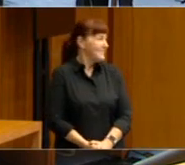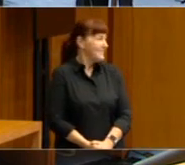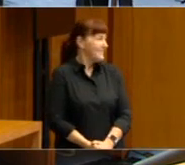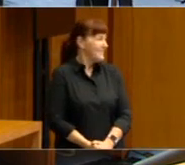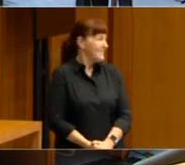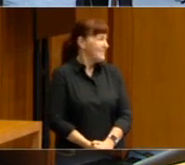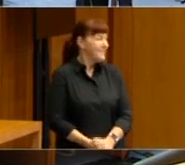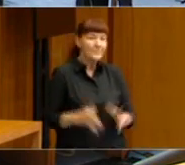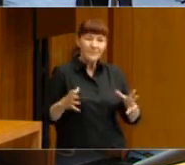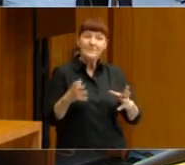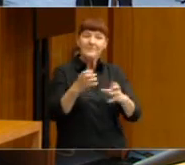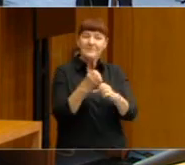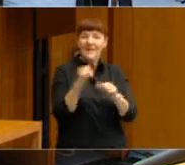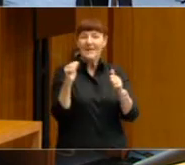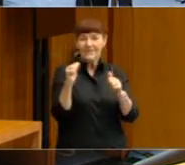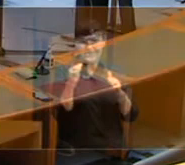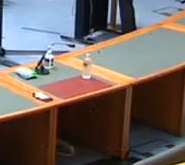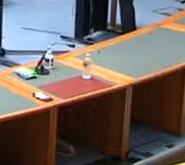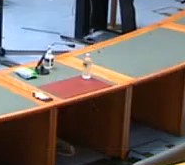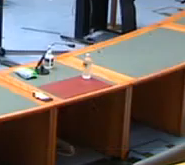And that concludes our formal proceedings.